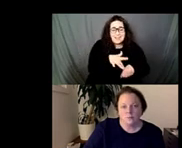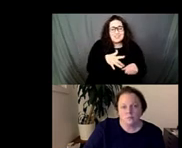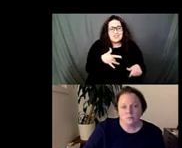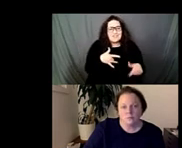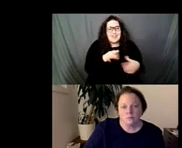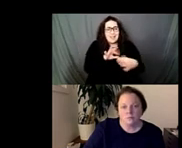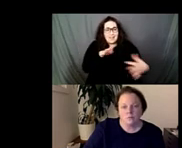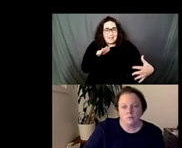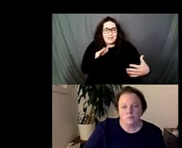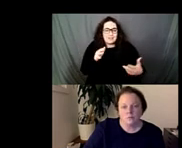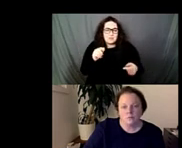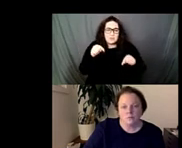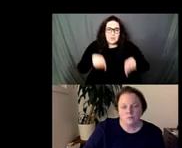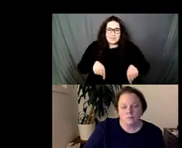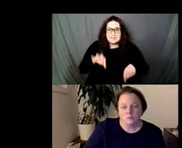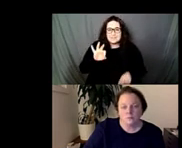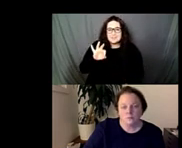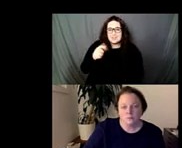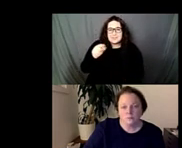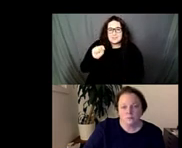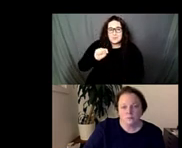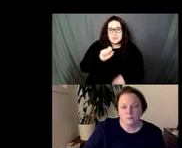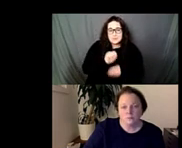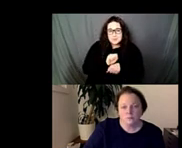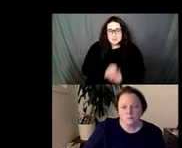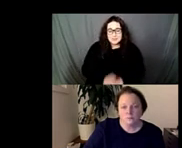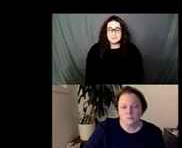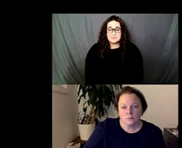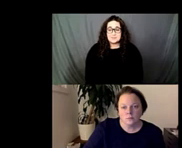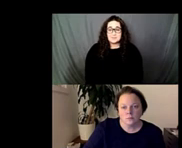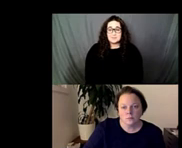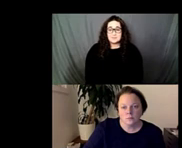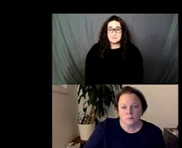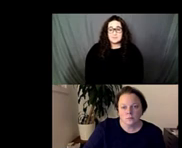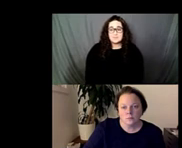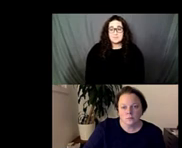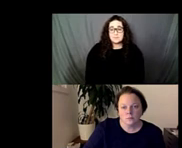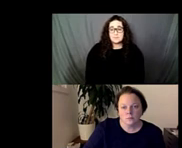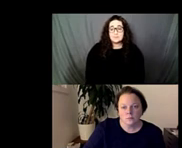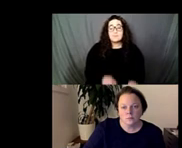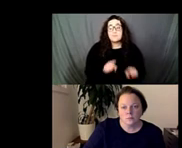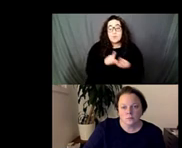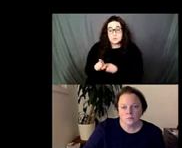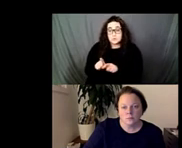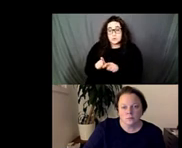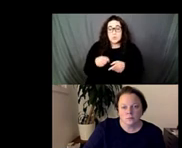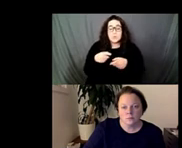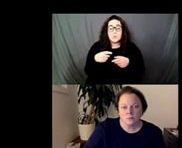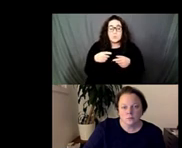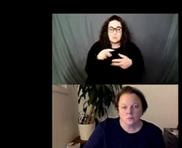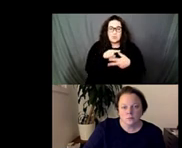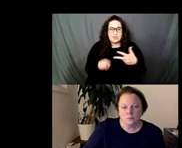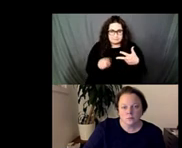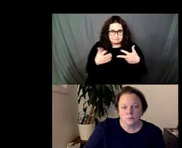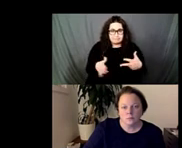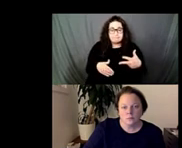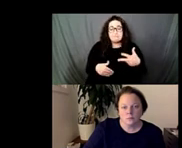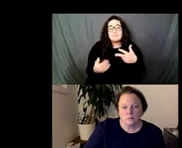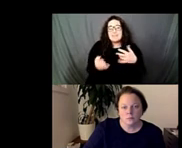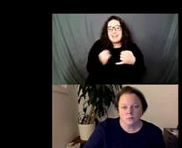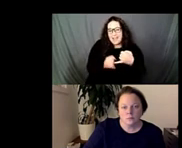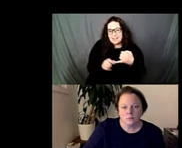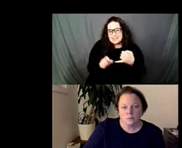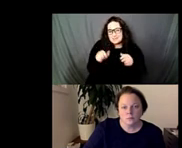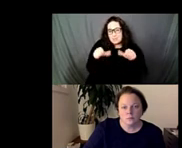from our colleagues in the chat they're listed before you and then the last one is the url to